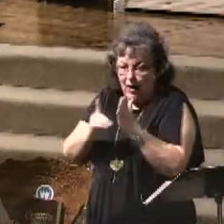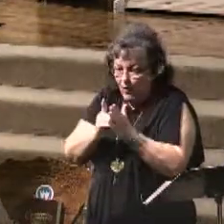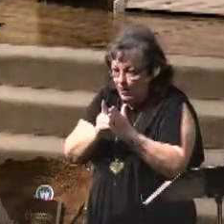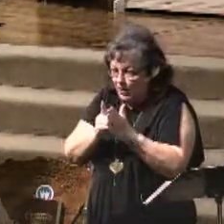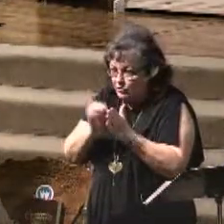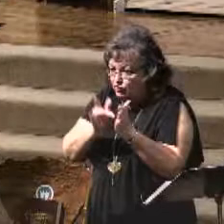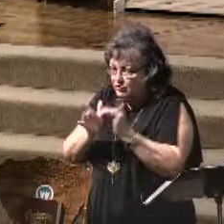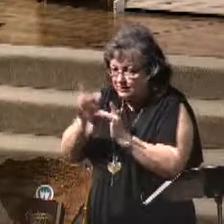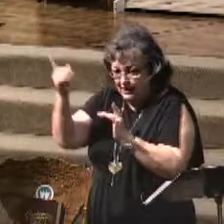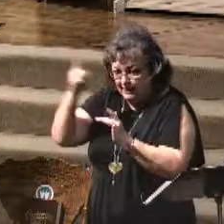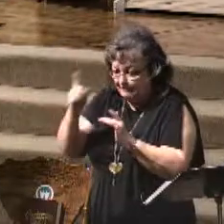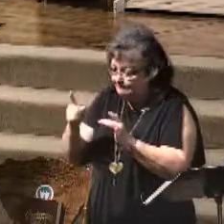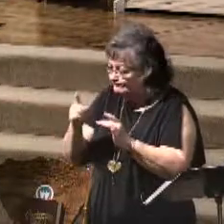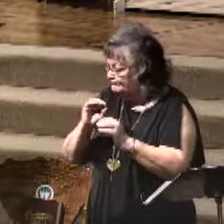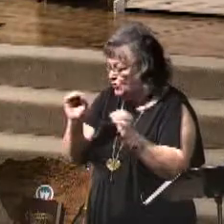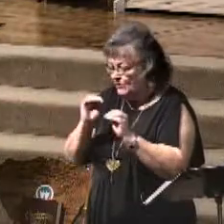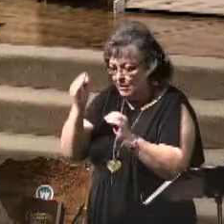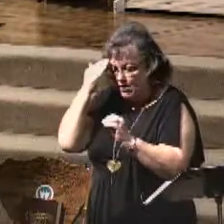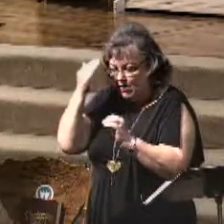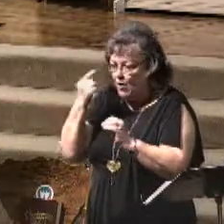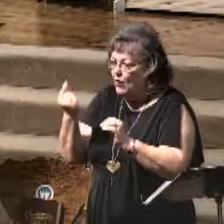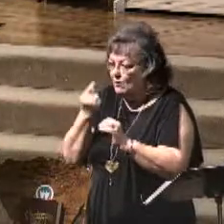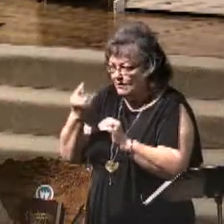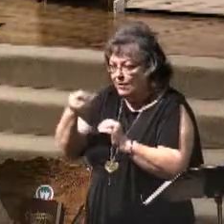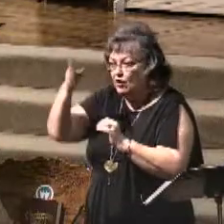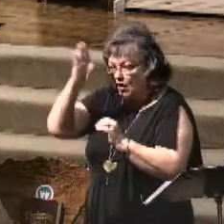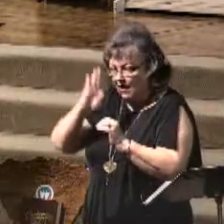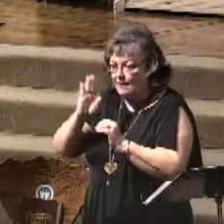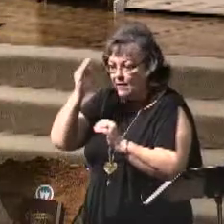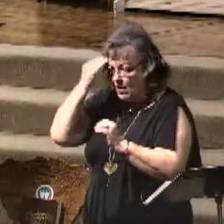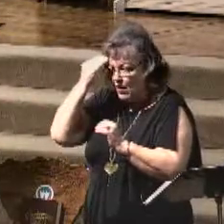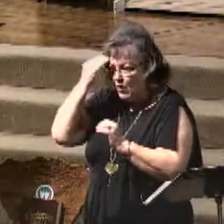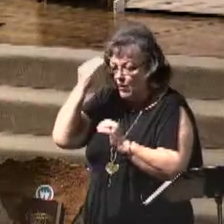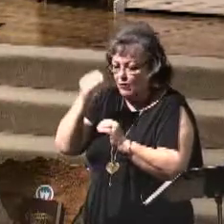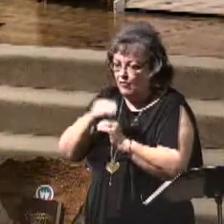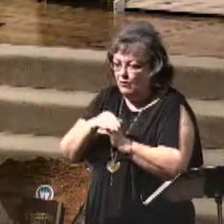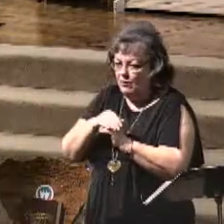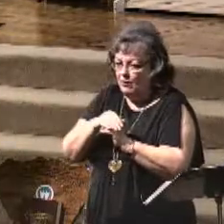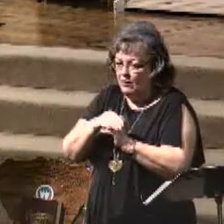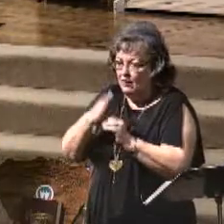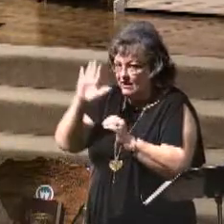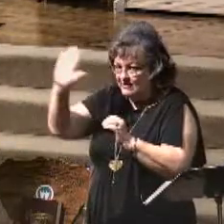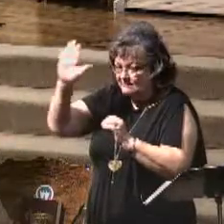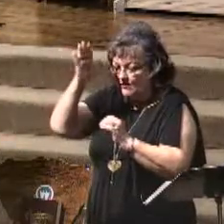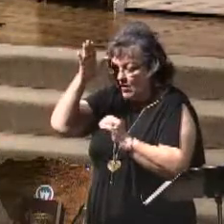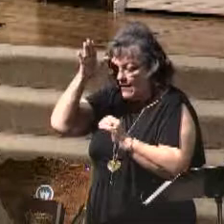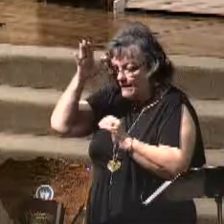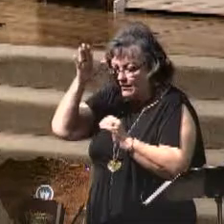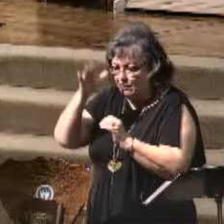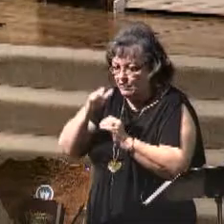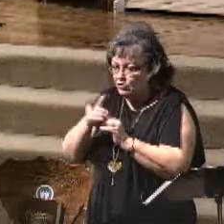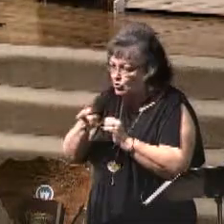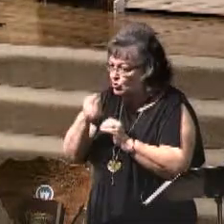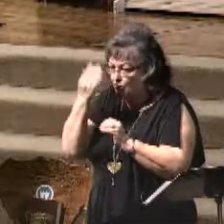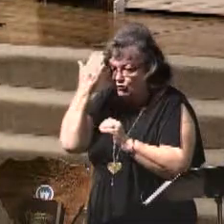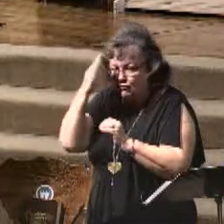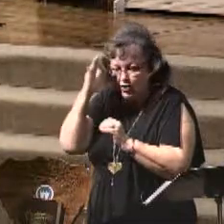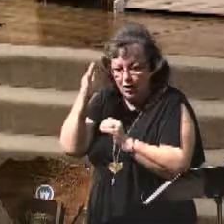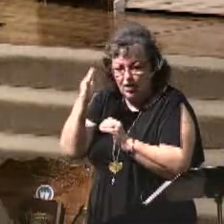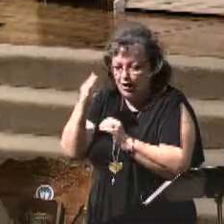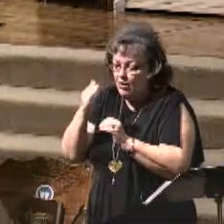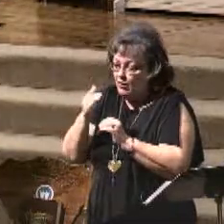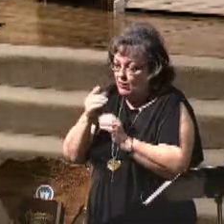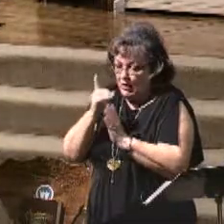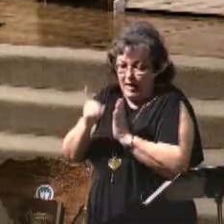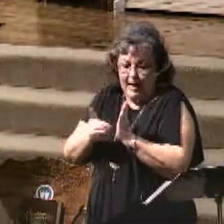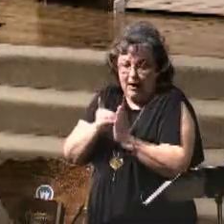angels of heaven, but my Father only. Skip down to verse 42. Watch therefore, for ye know not what hour your Lord doth come.